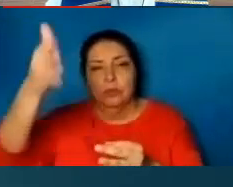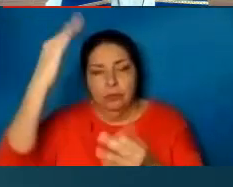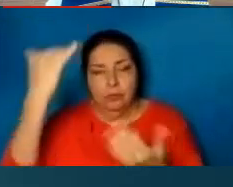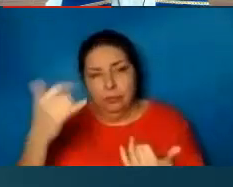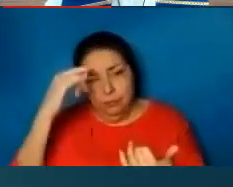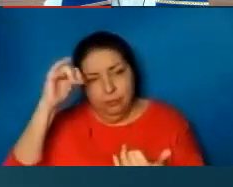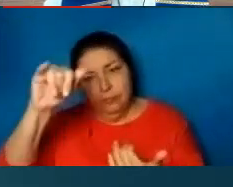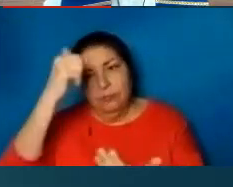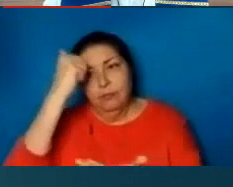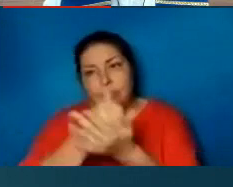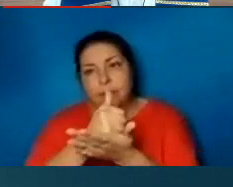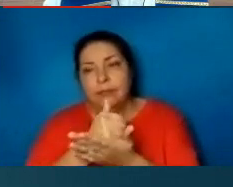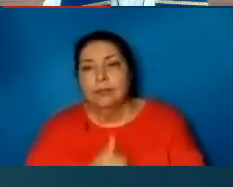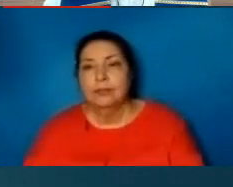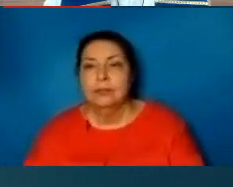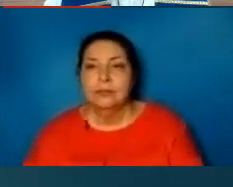now and forever.